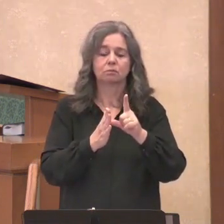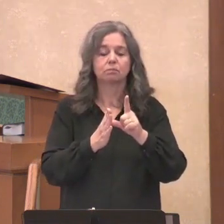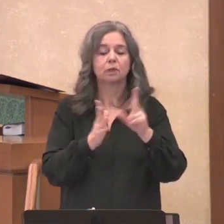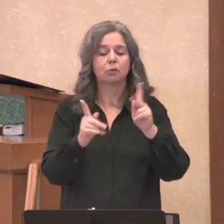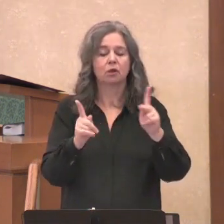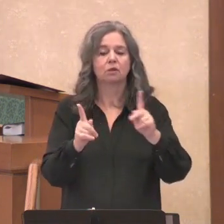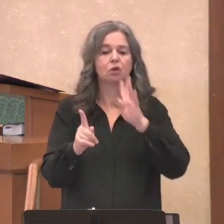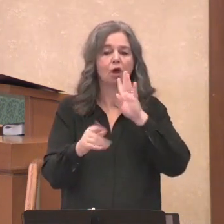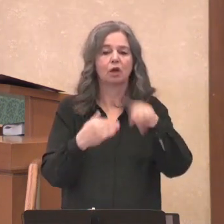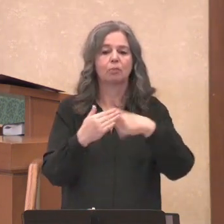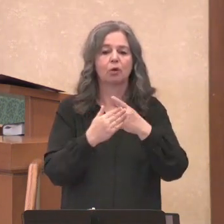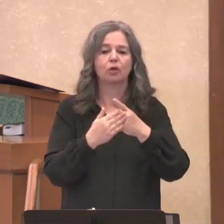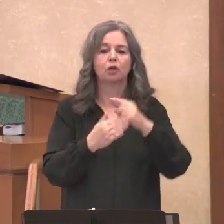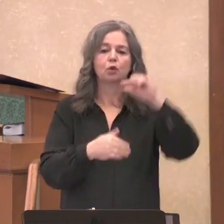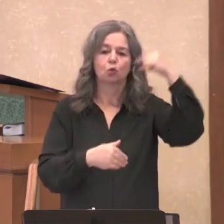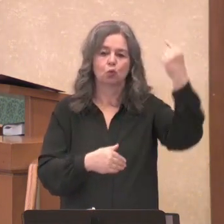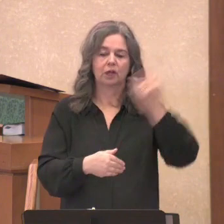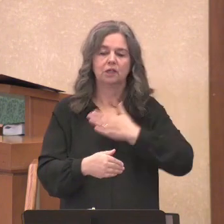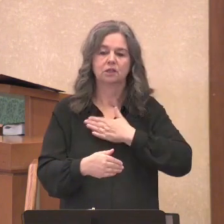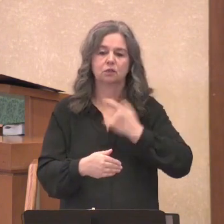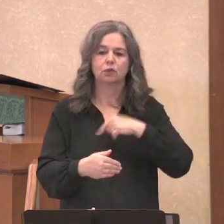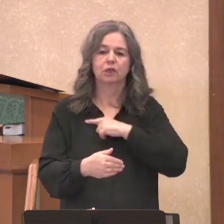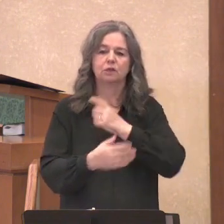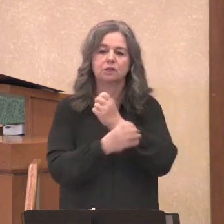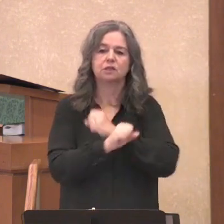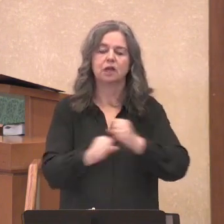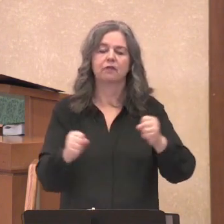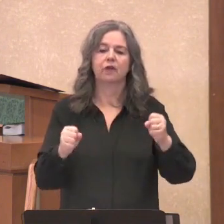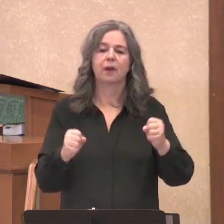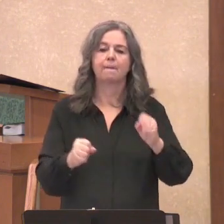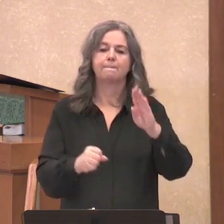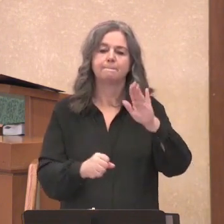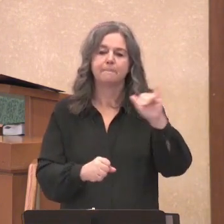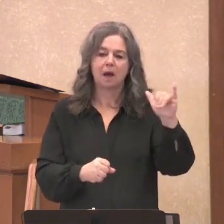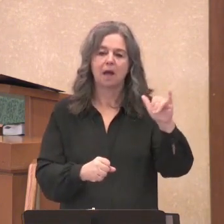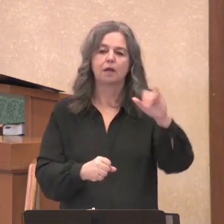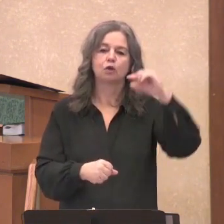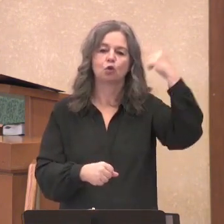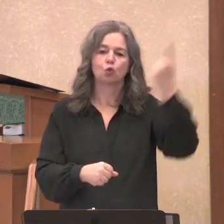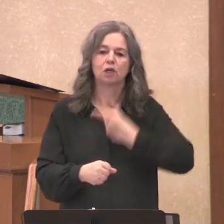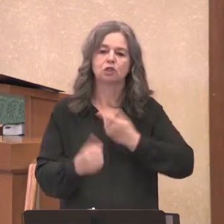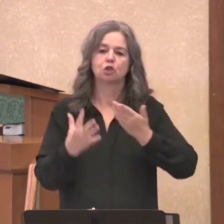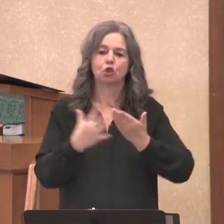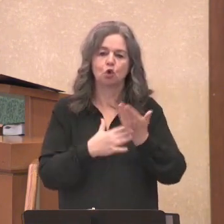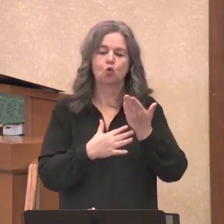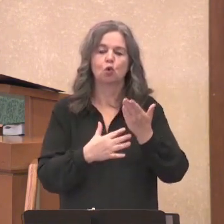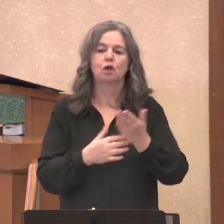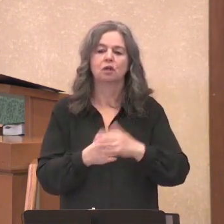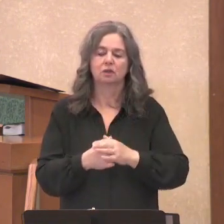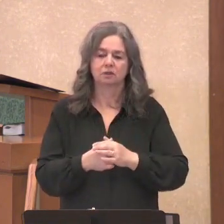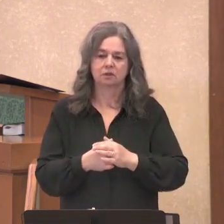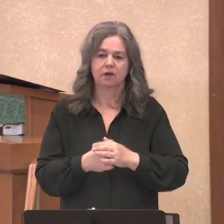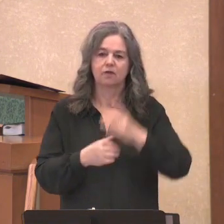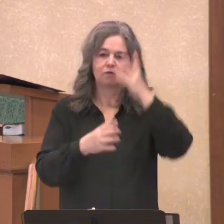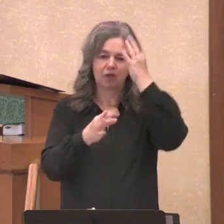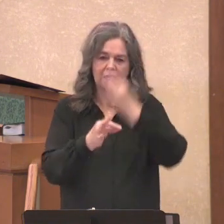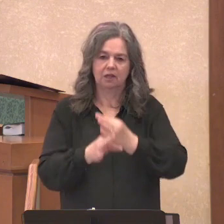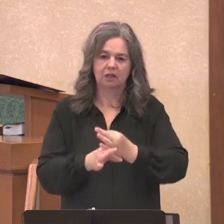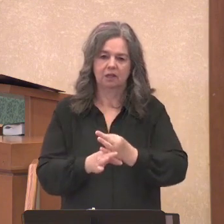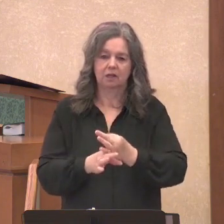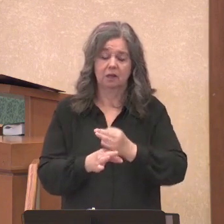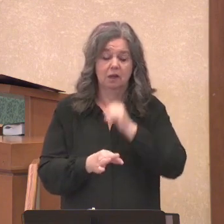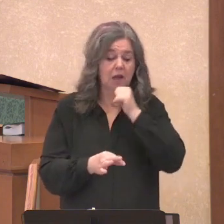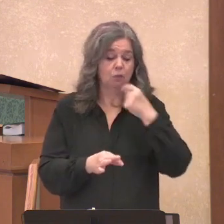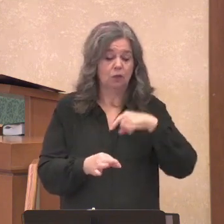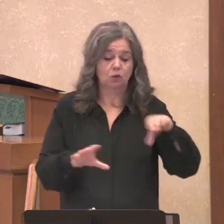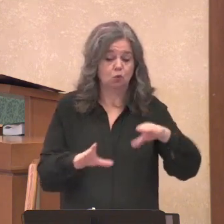That we are saved by grace through faith. Not our own doing, but through what Christ has done for us so that we may